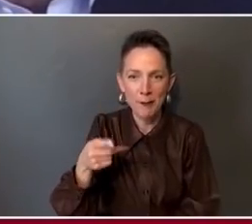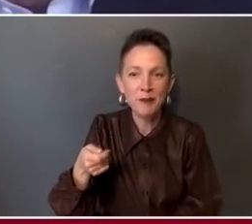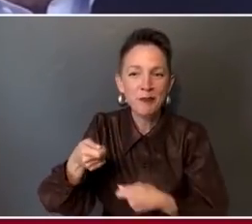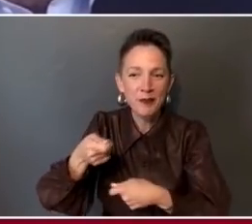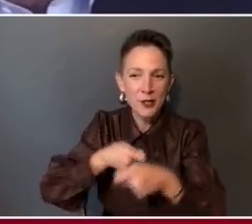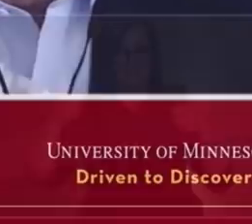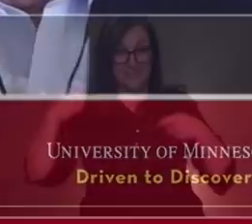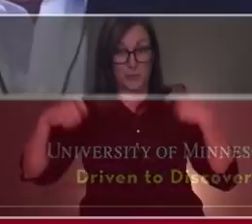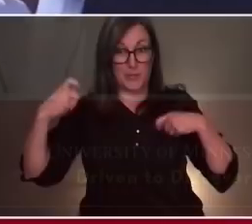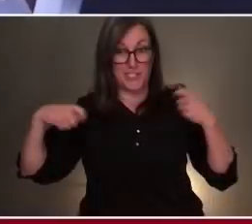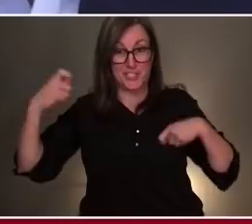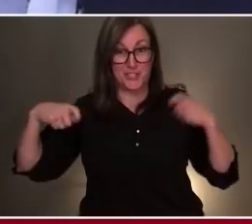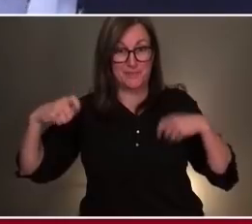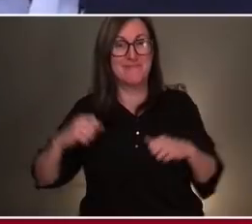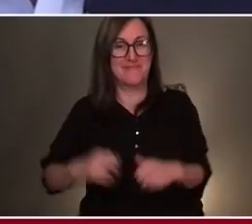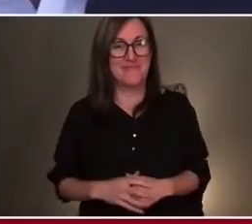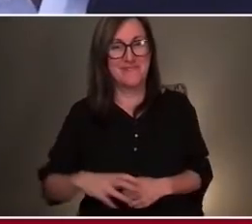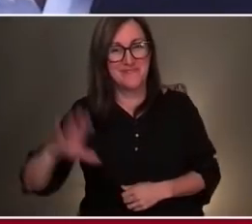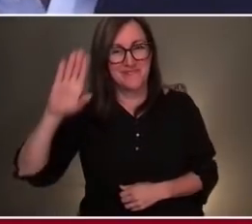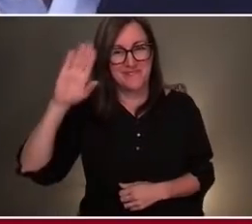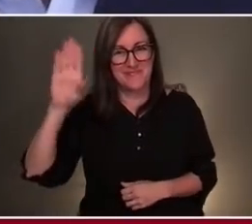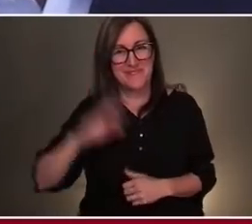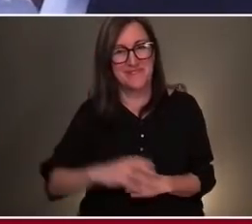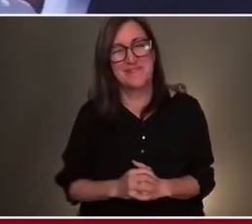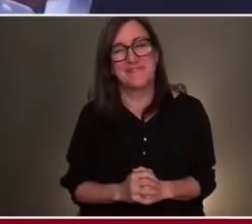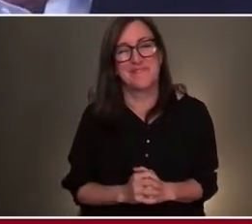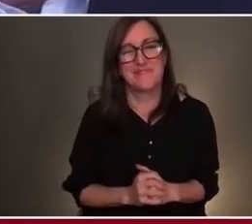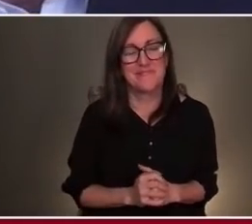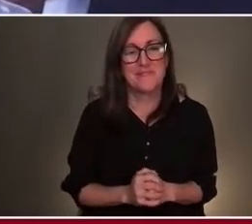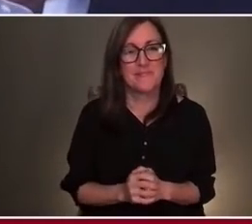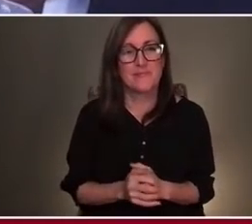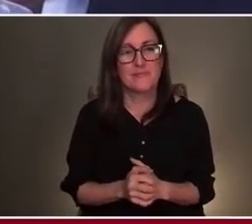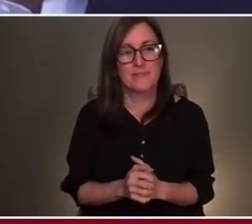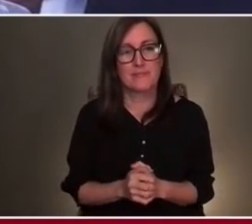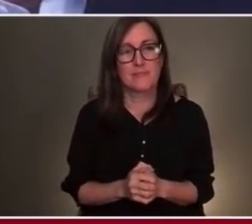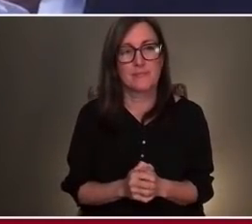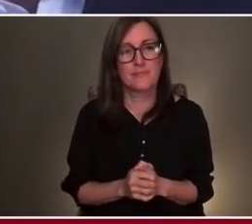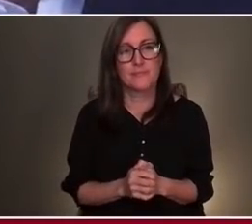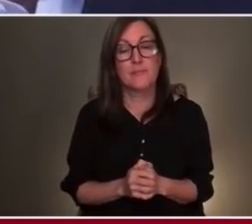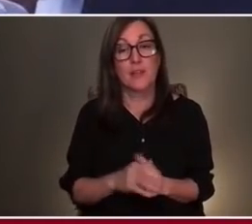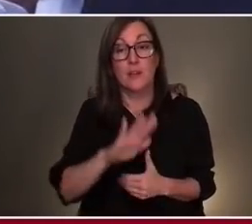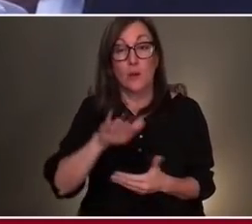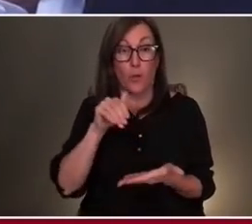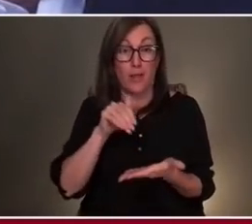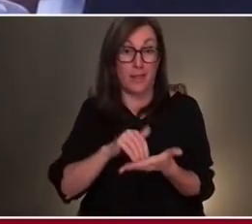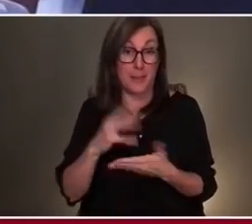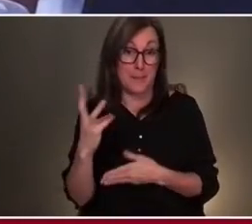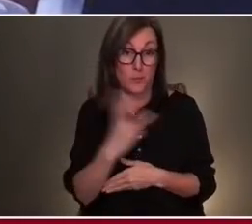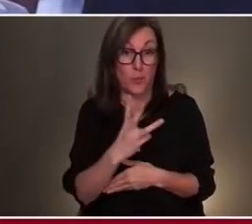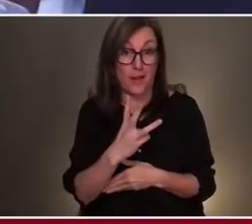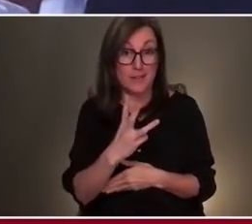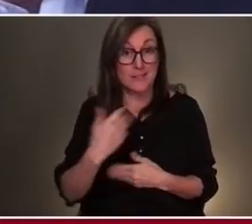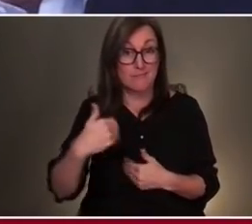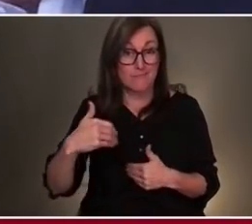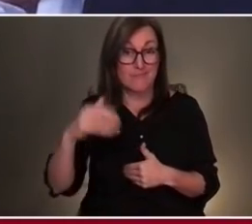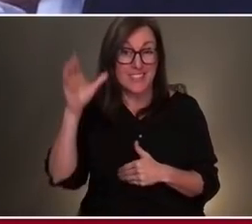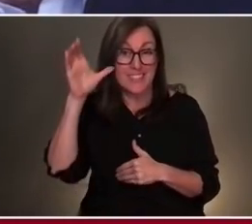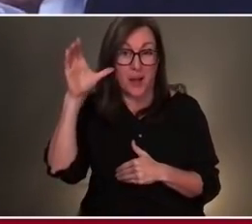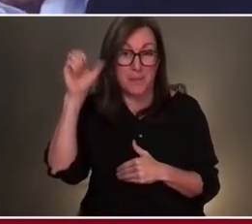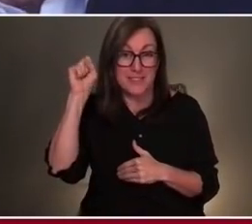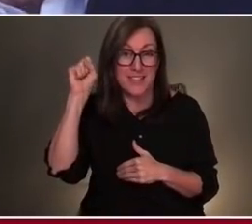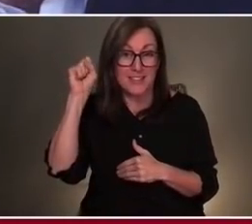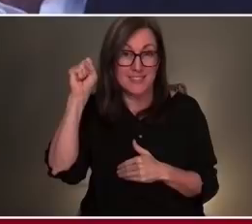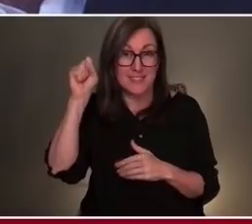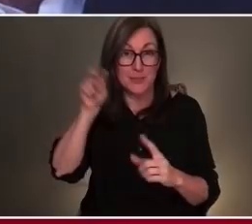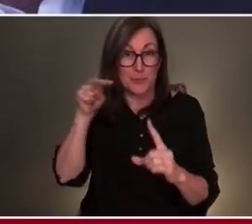Well, here's to Midwesterners and that very common sense perspective